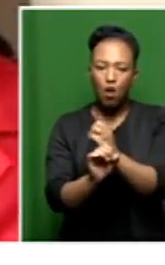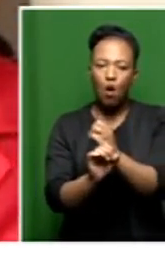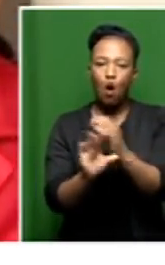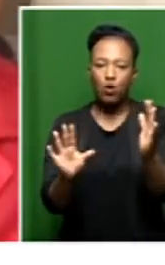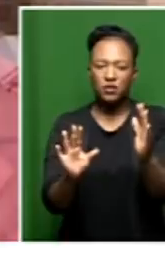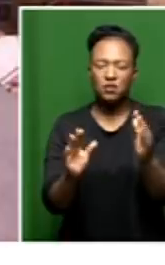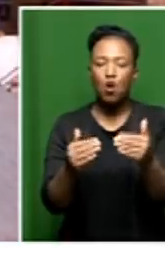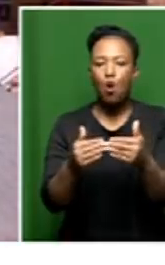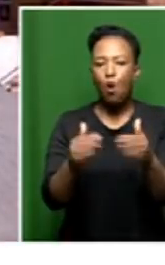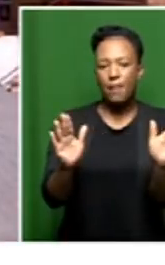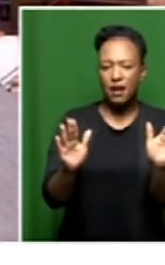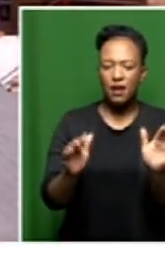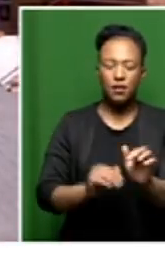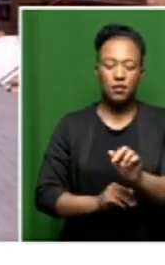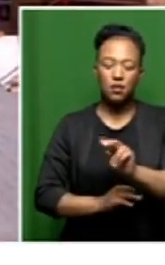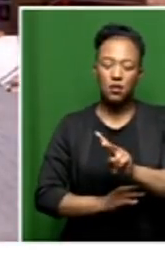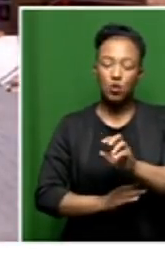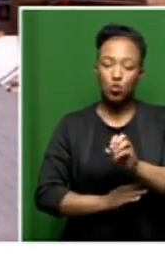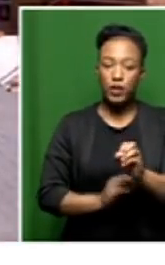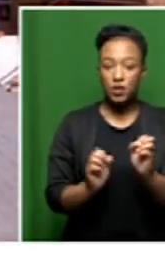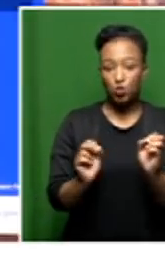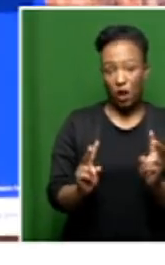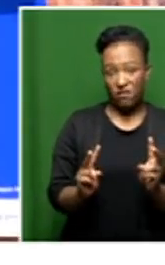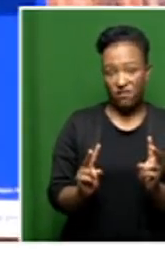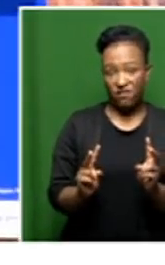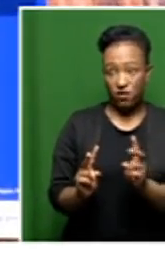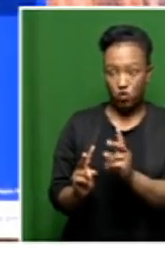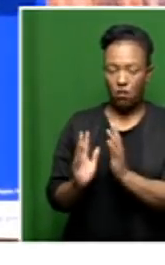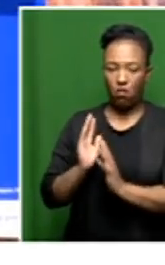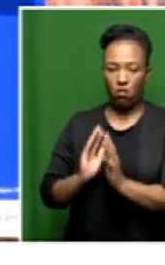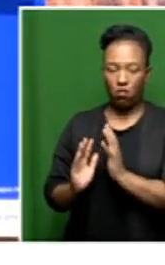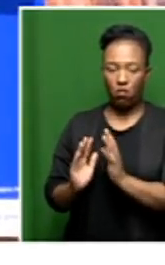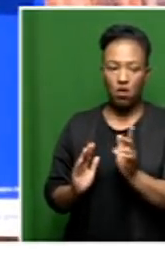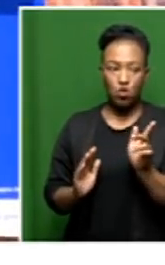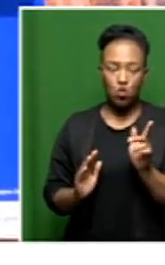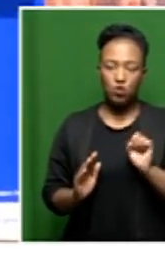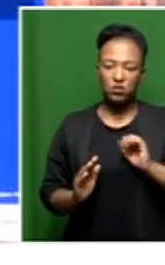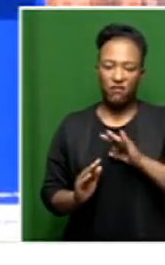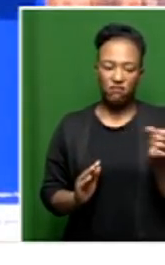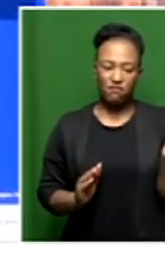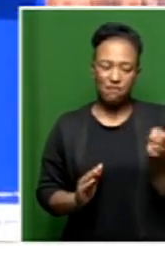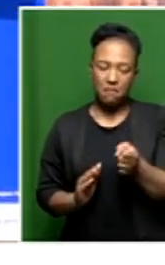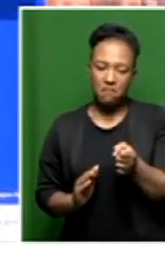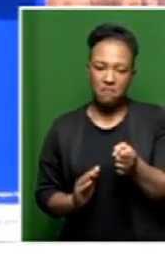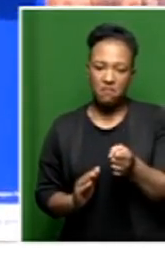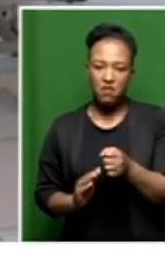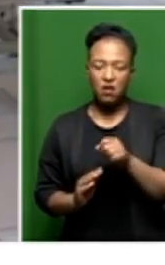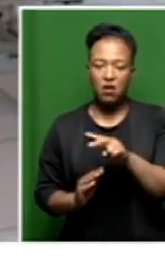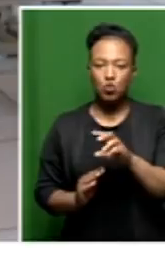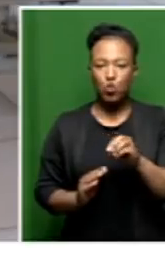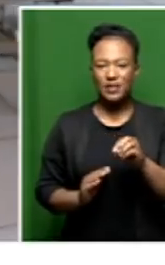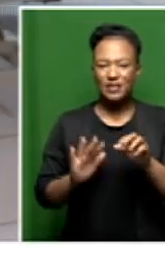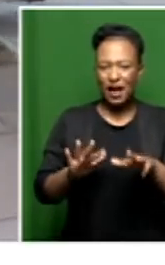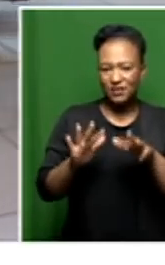2012. And then, as you indicated, you employed people in 2019.